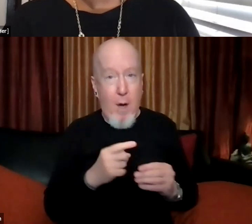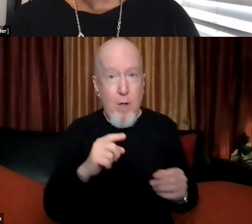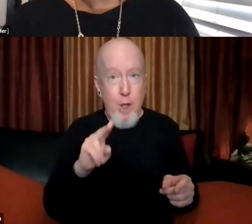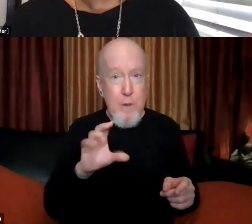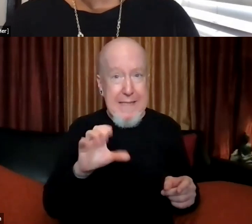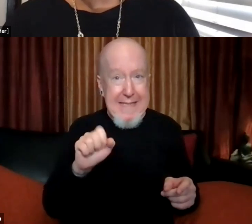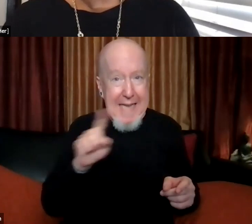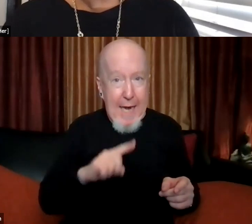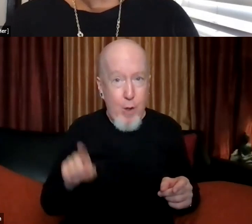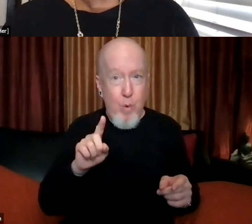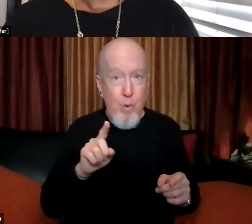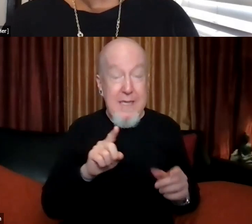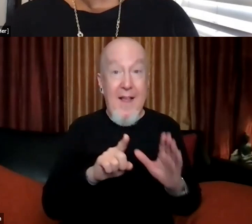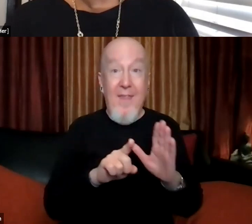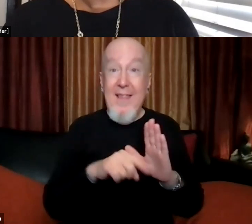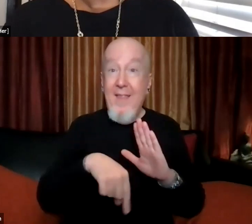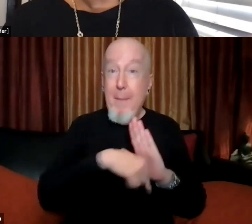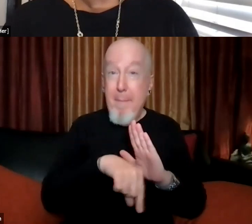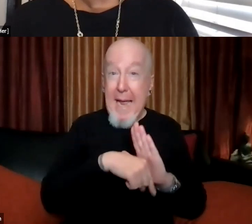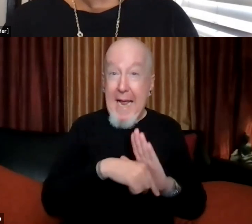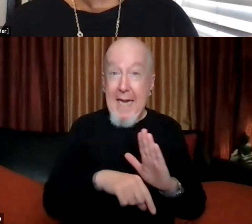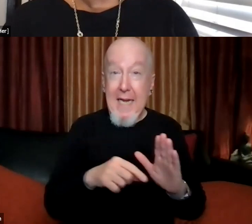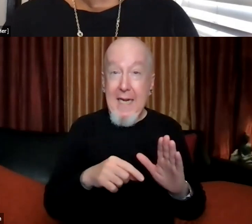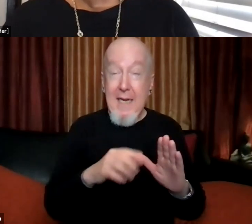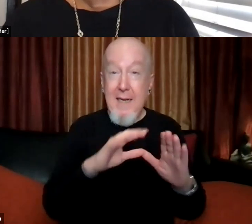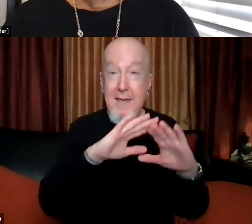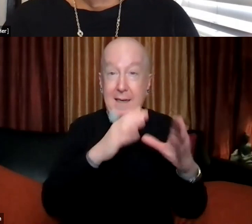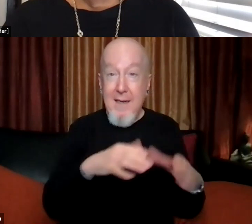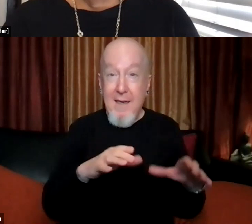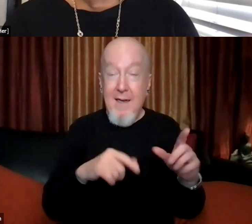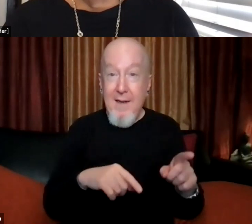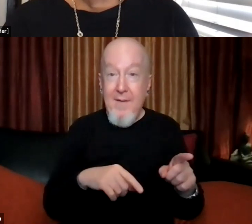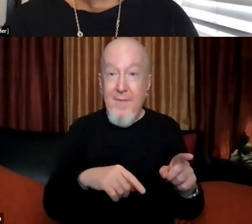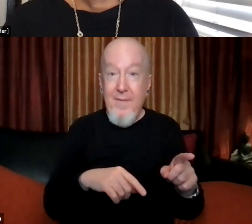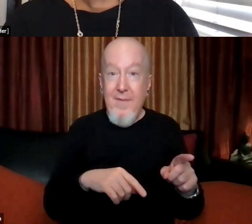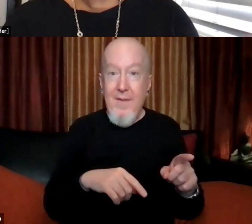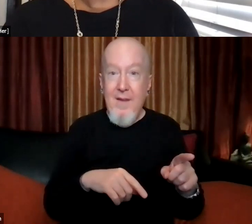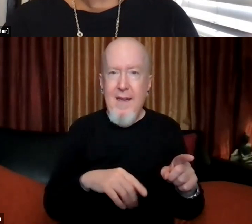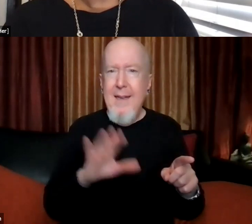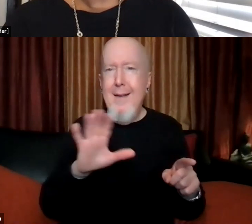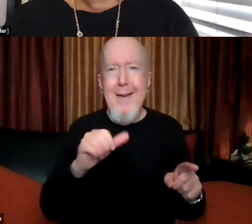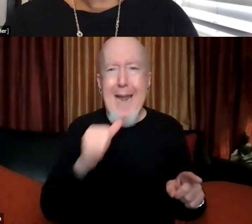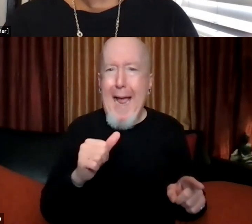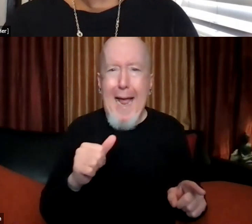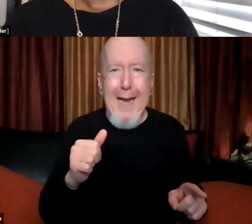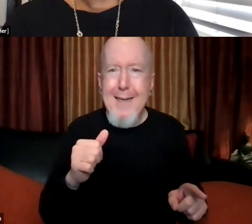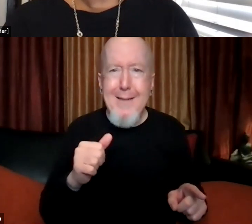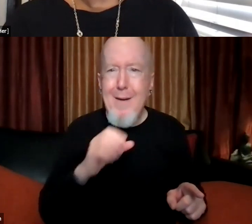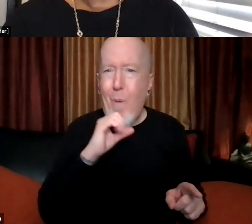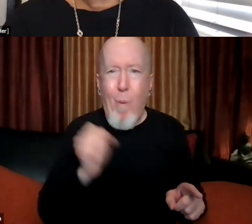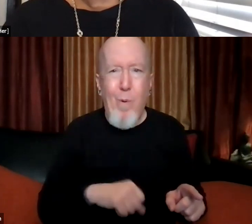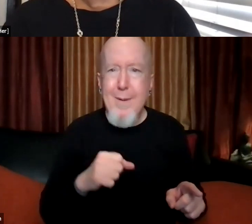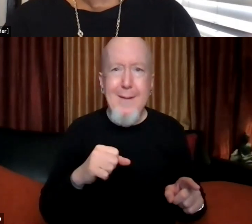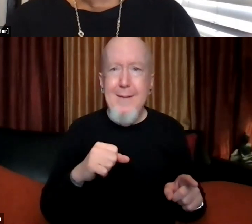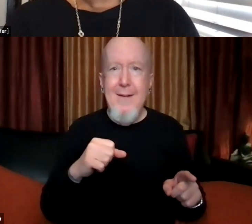Cruz. So, so the, the bell itself is not, um, like an 18th century artifact. It